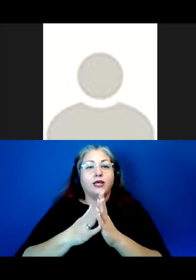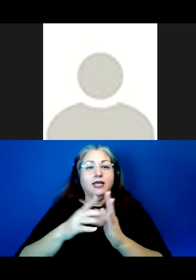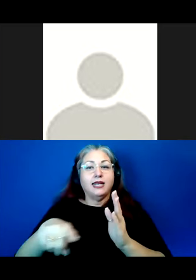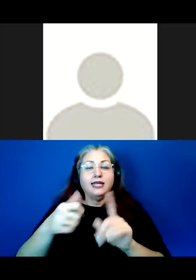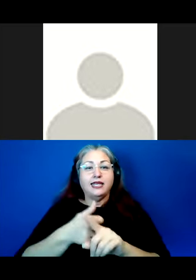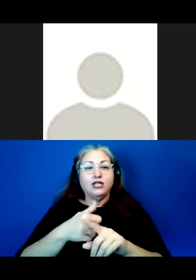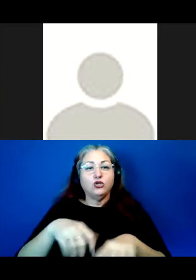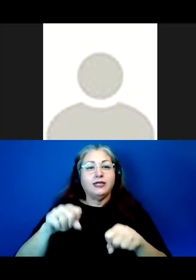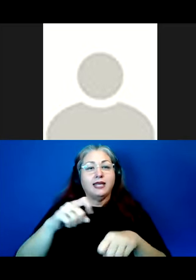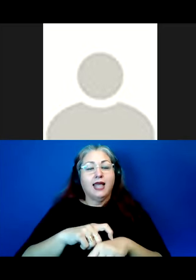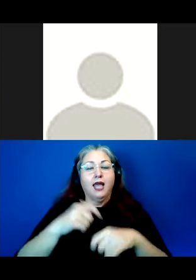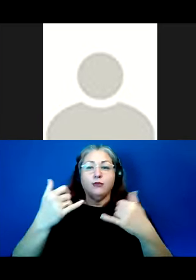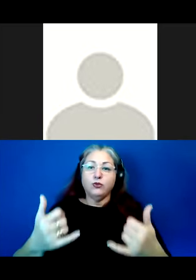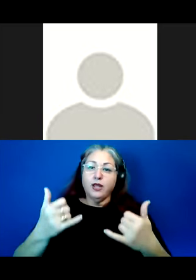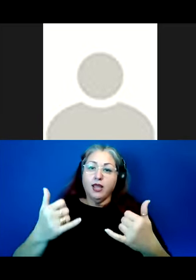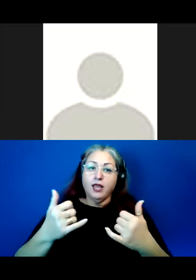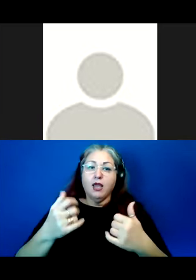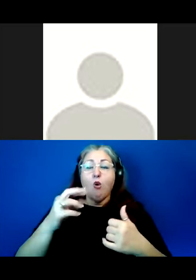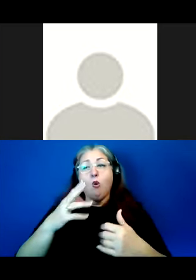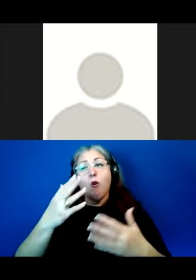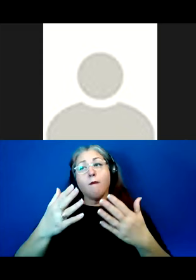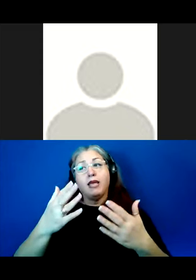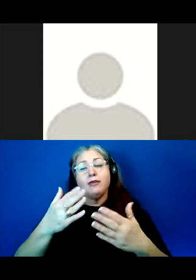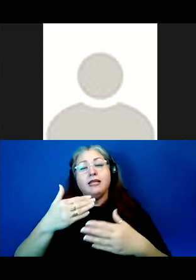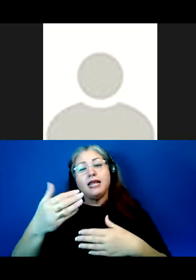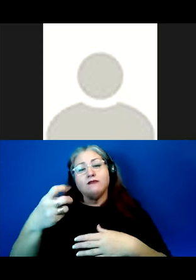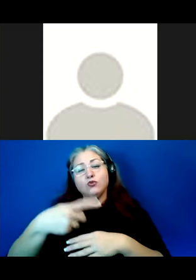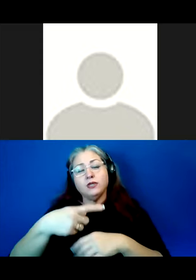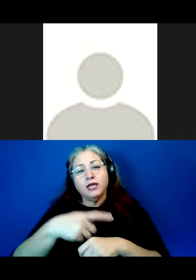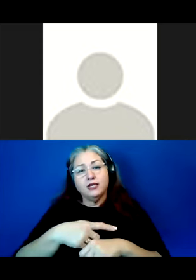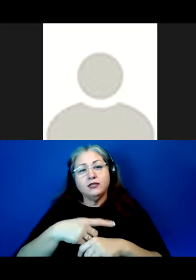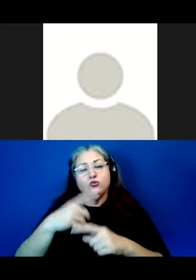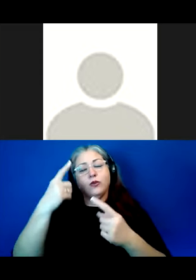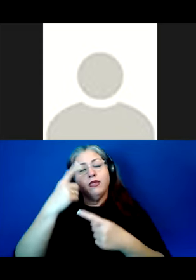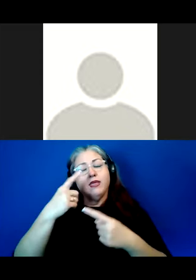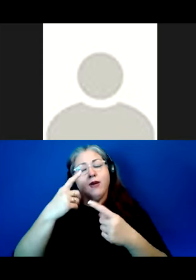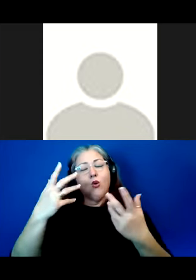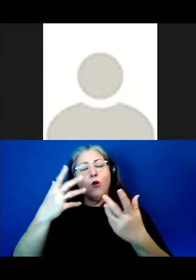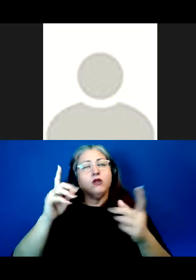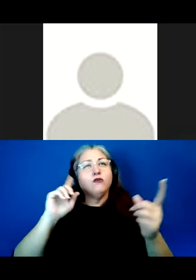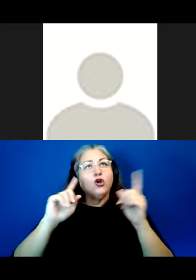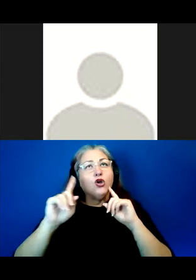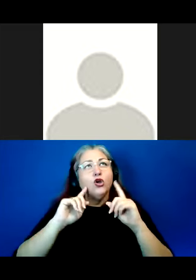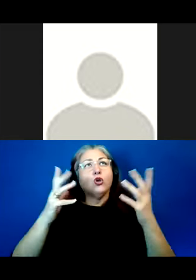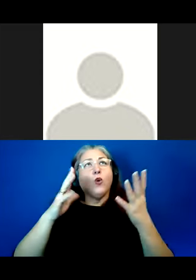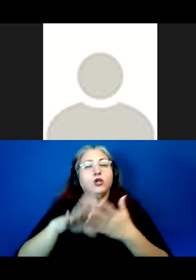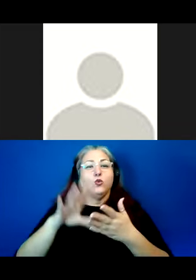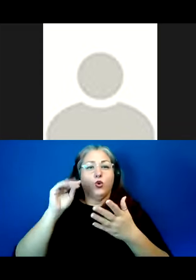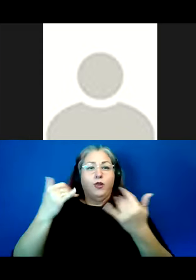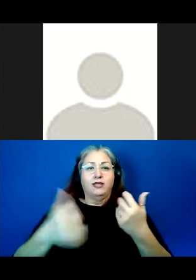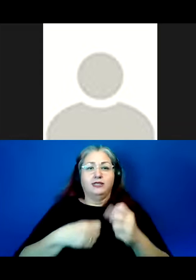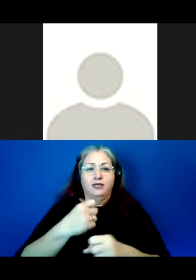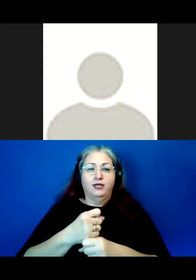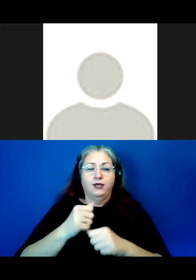of us take some time today, or perhaps in the coming days, to think about what we've heard and what we've learned at this year's